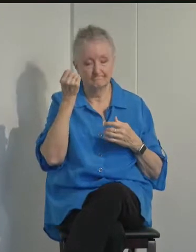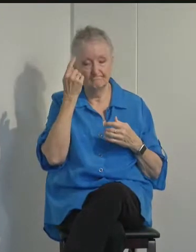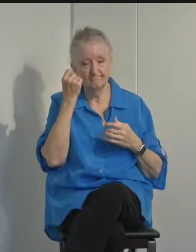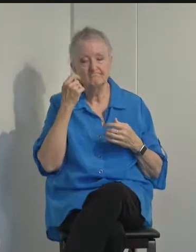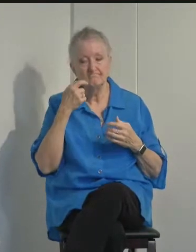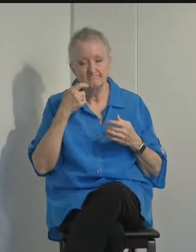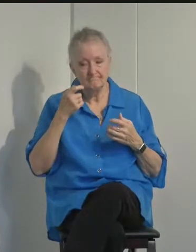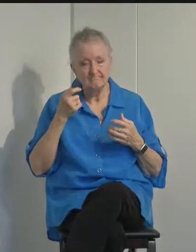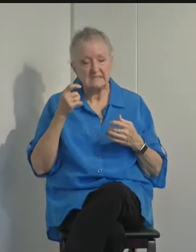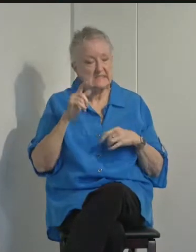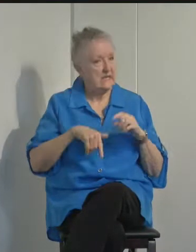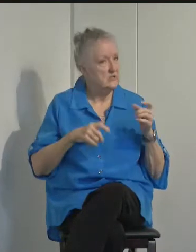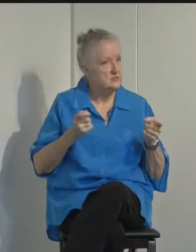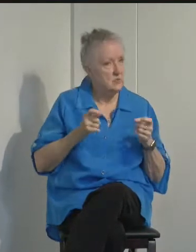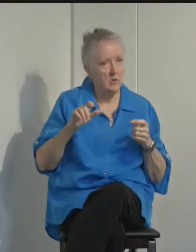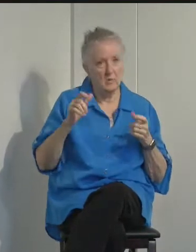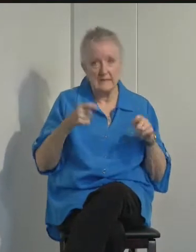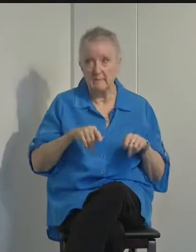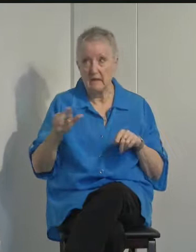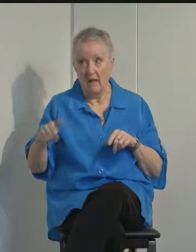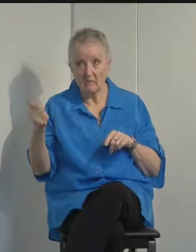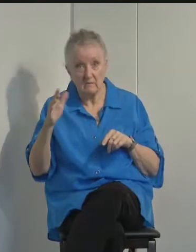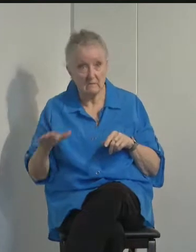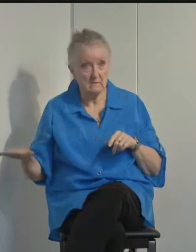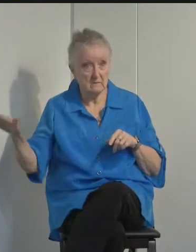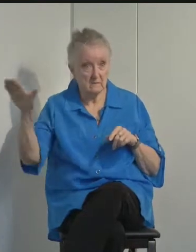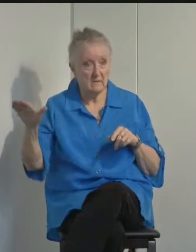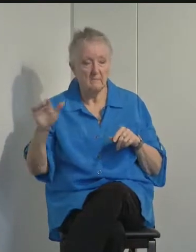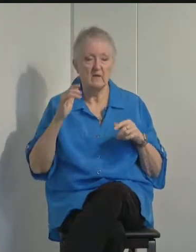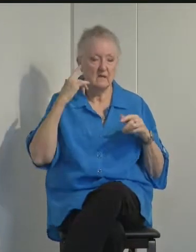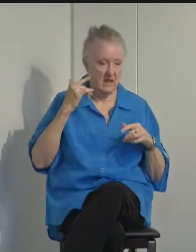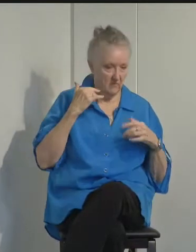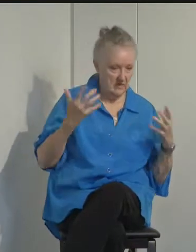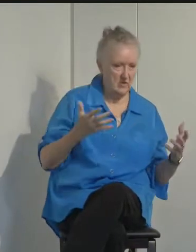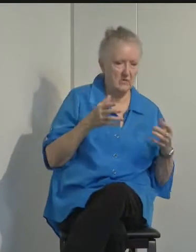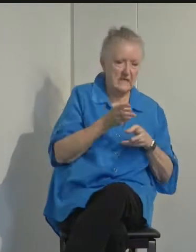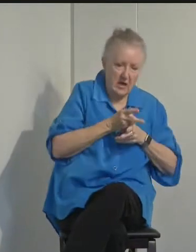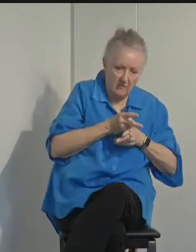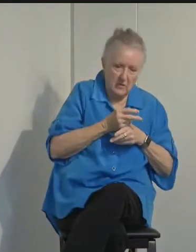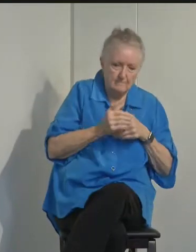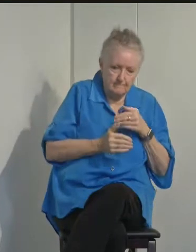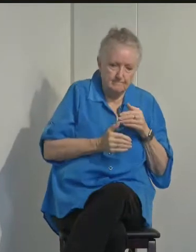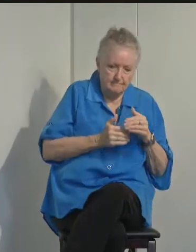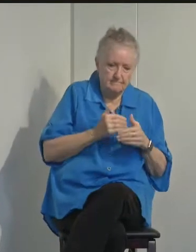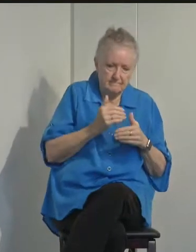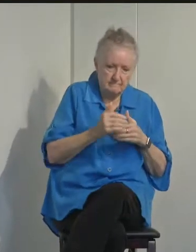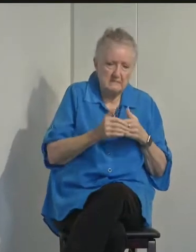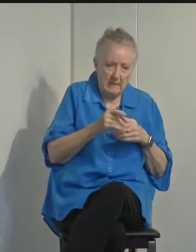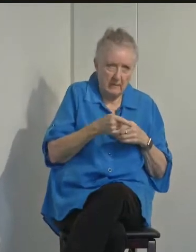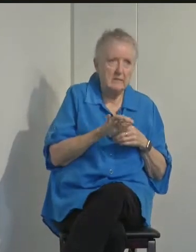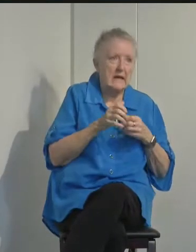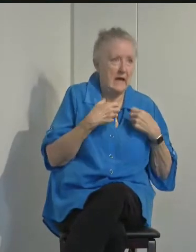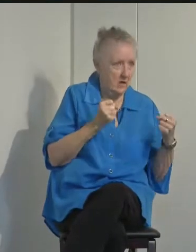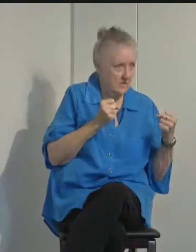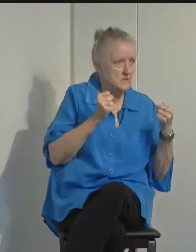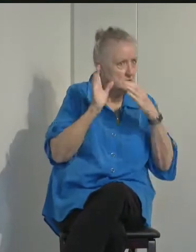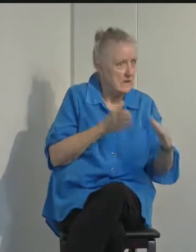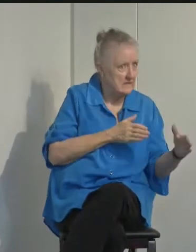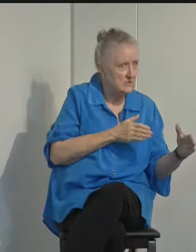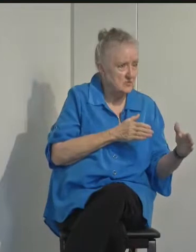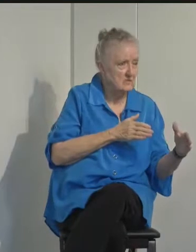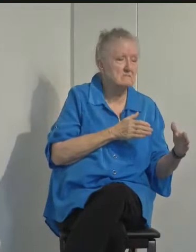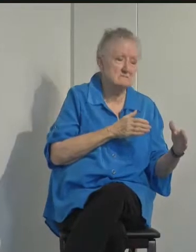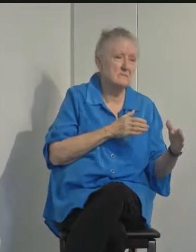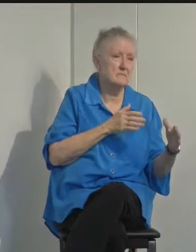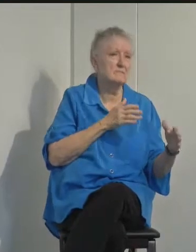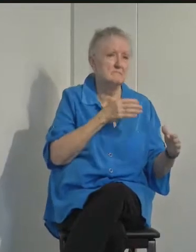cannot control what's happening in other parts of the country, but California's careful and cautious public health strategy should serve us better